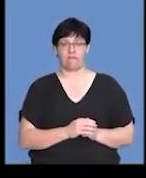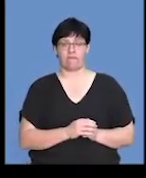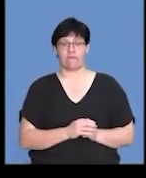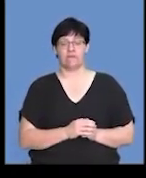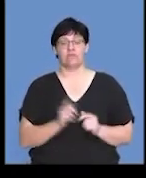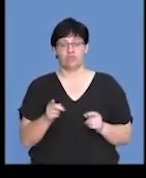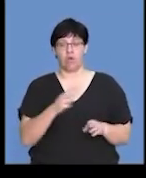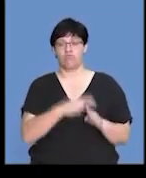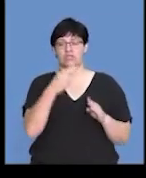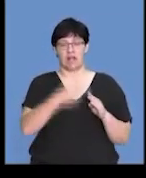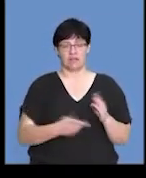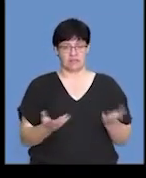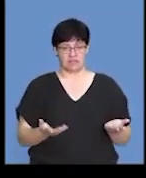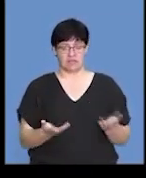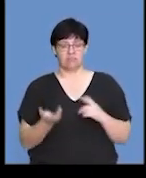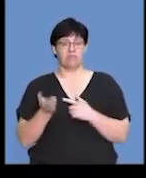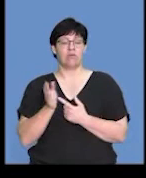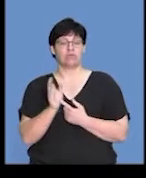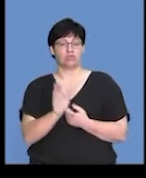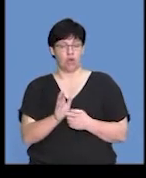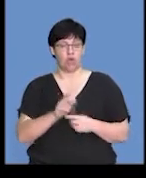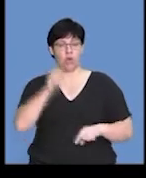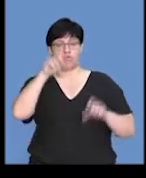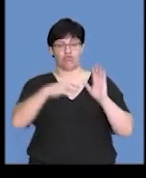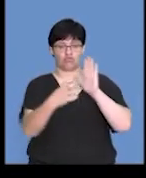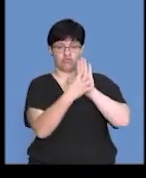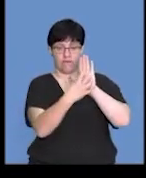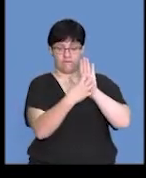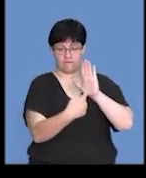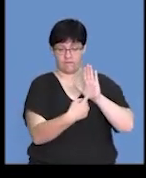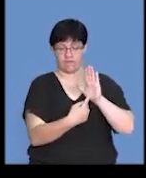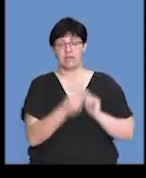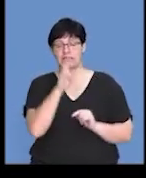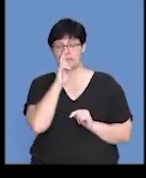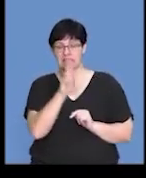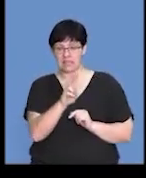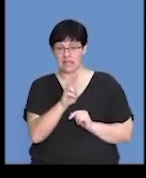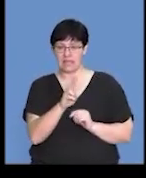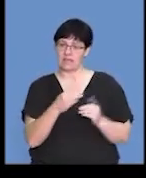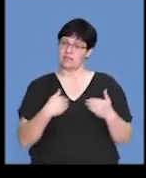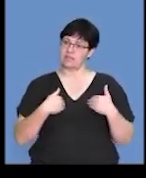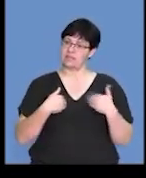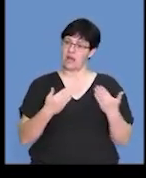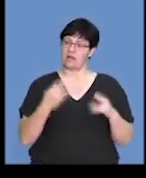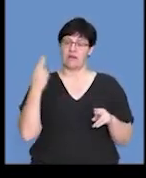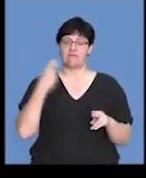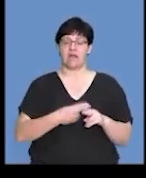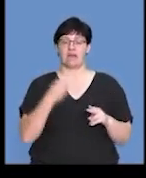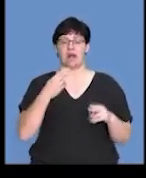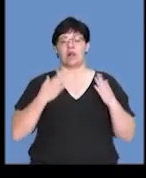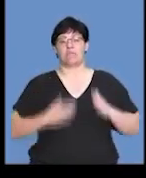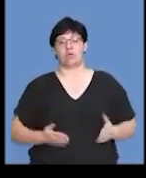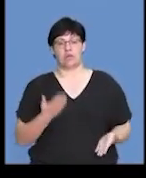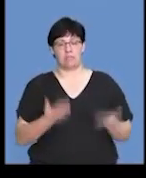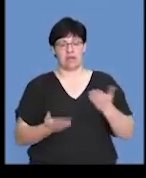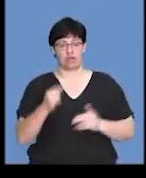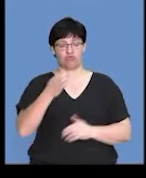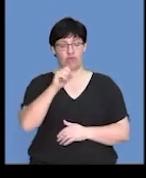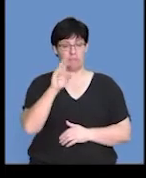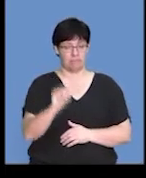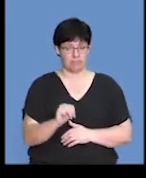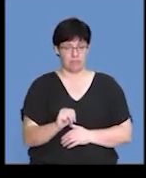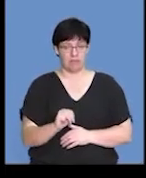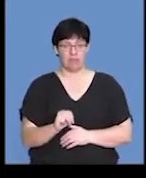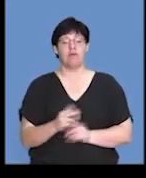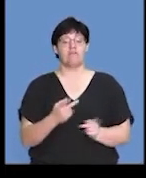So, those results are then illustrated in the graph below. So, we've seen that the average initial and final body masses in grams for both